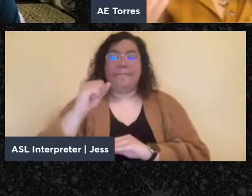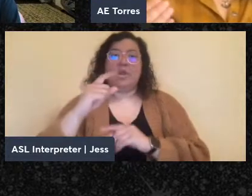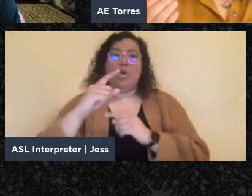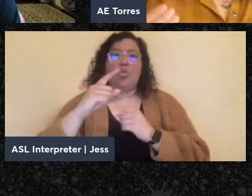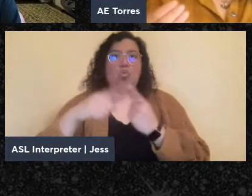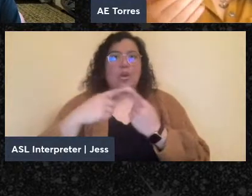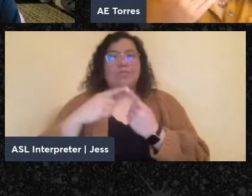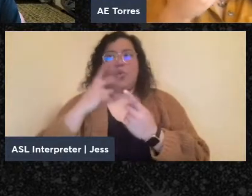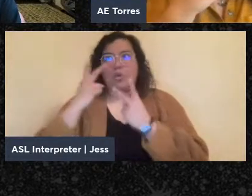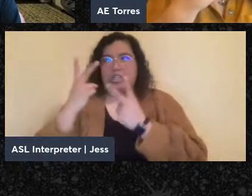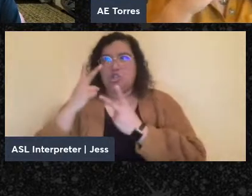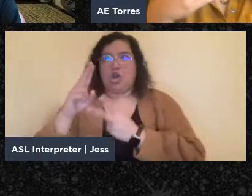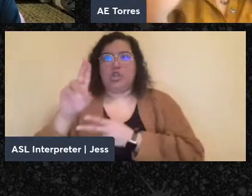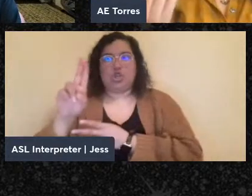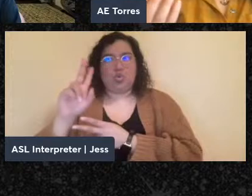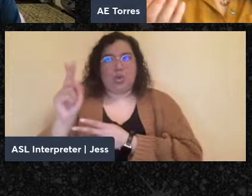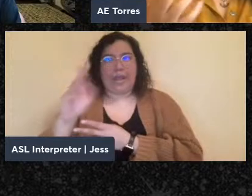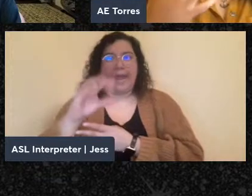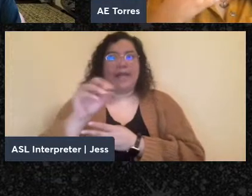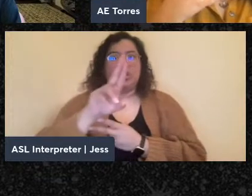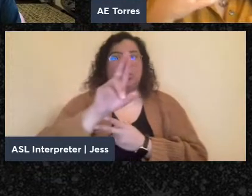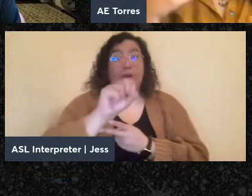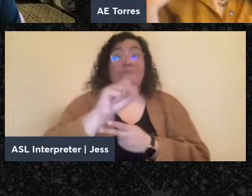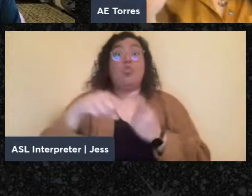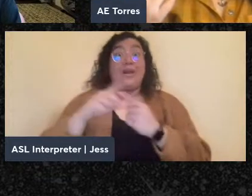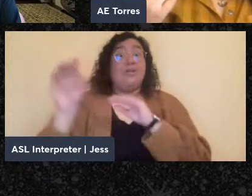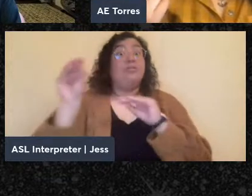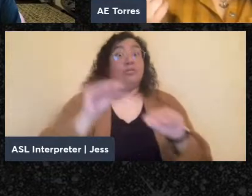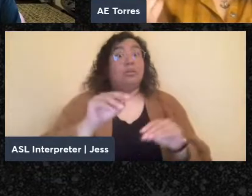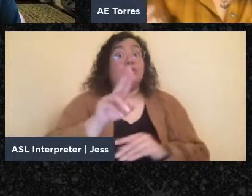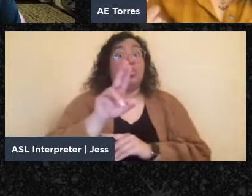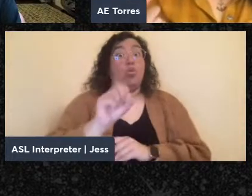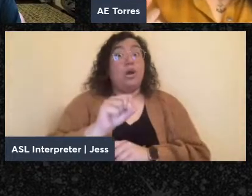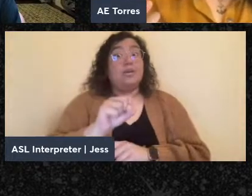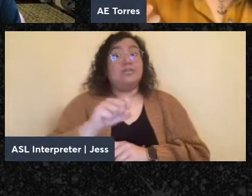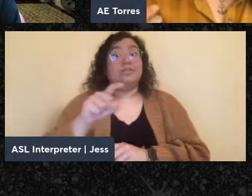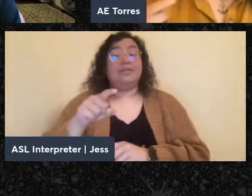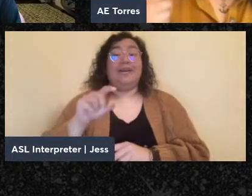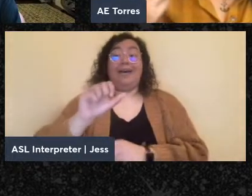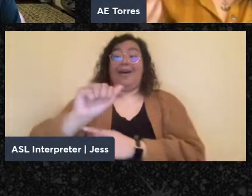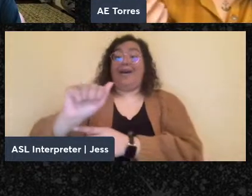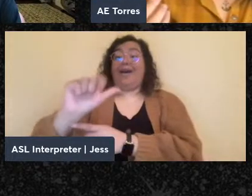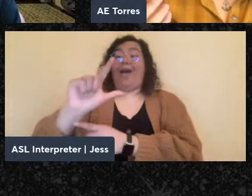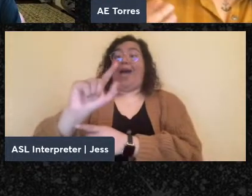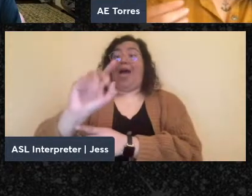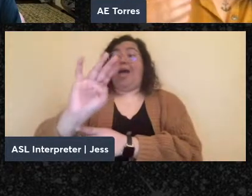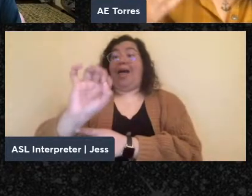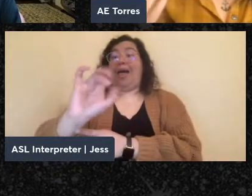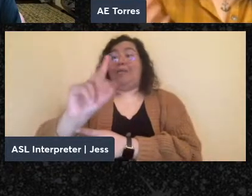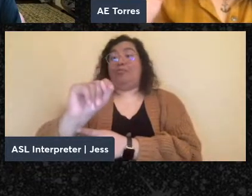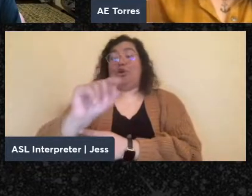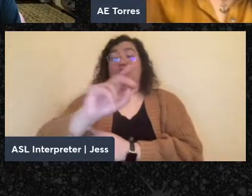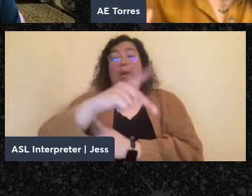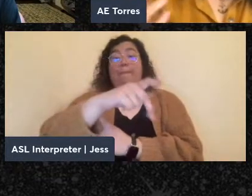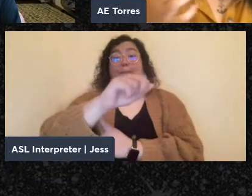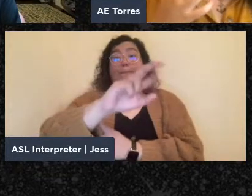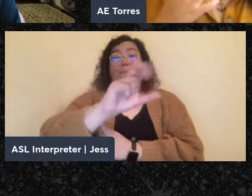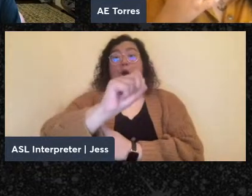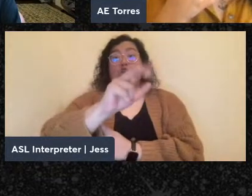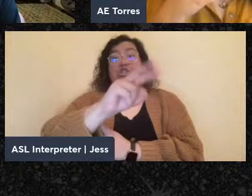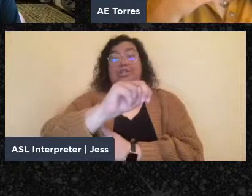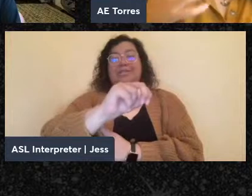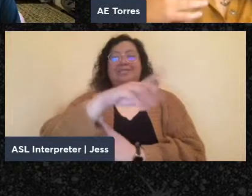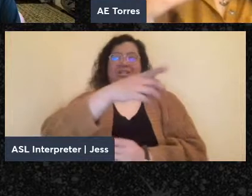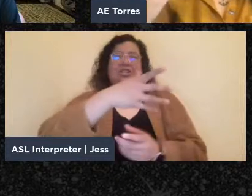as in the U.S., and when he was in Cincinnati, he actually heard Albert Parsons, who was one of the Haymarket, so-called